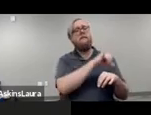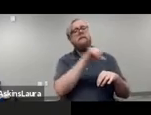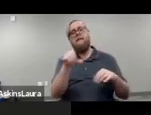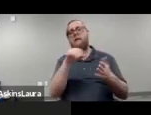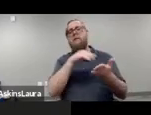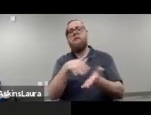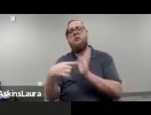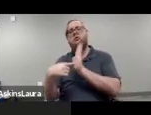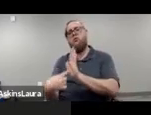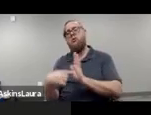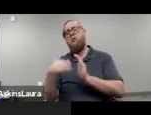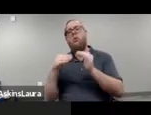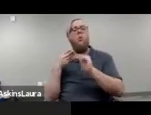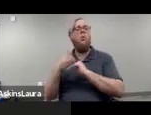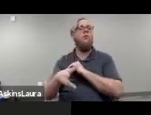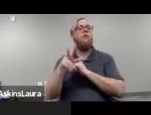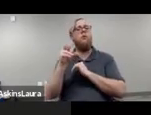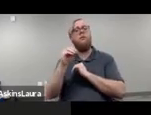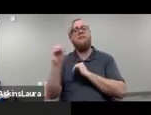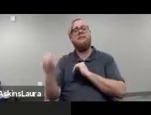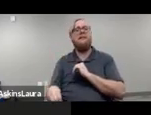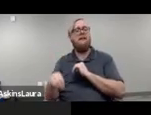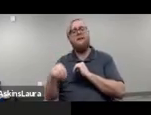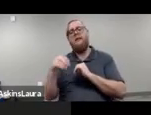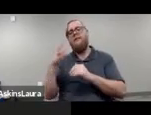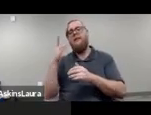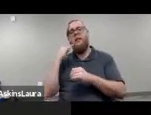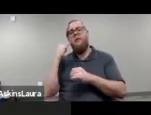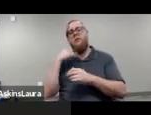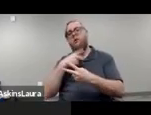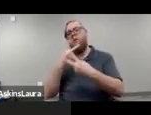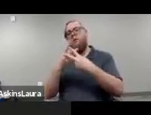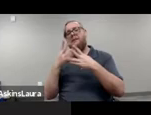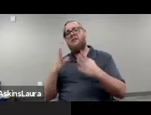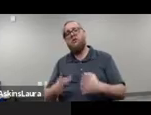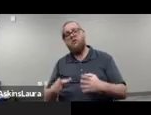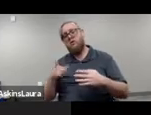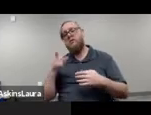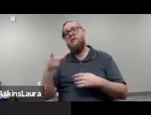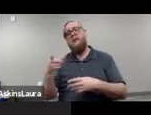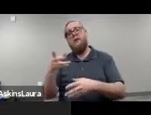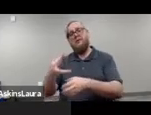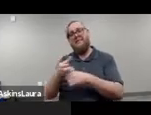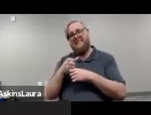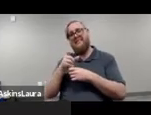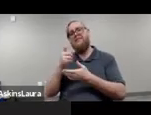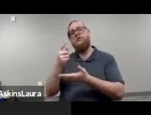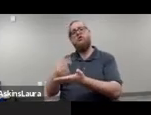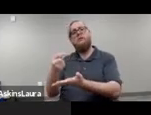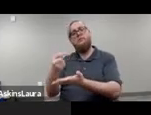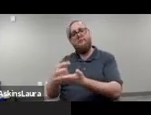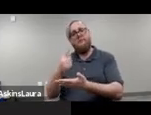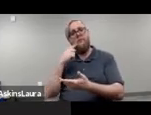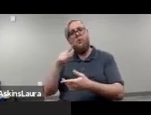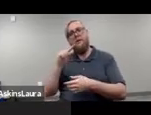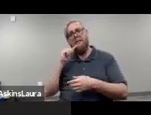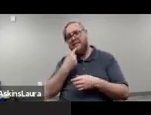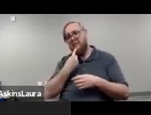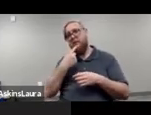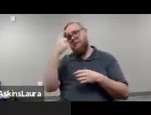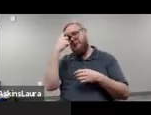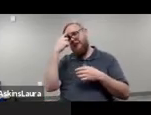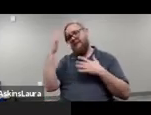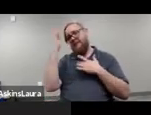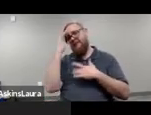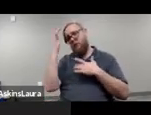study found that over 30% of California prisoners currently receive treatment for a serious mental disorder,